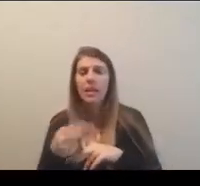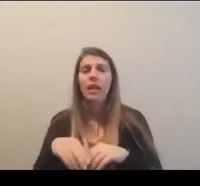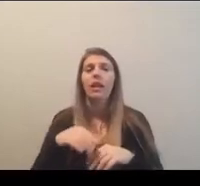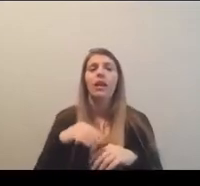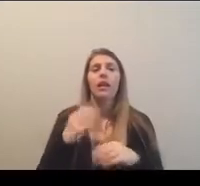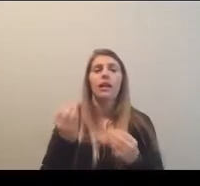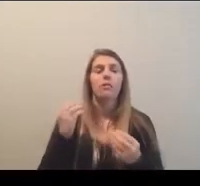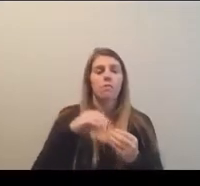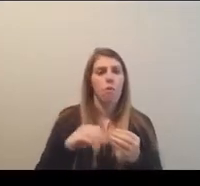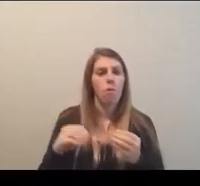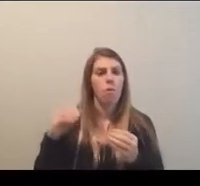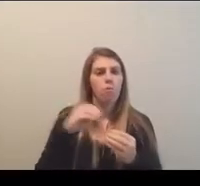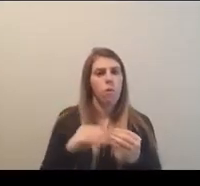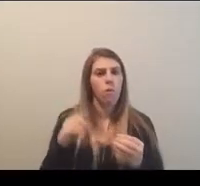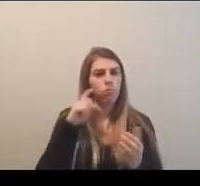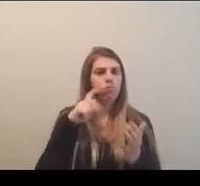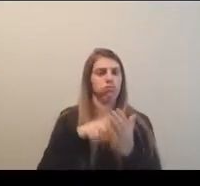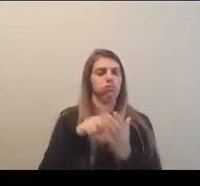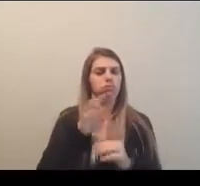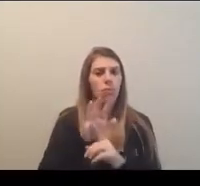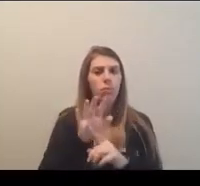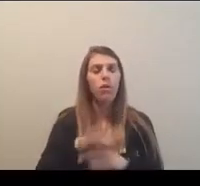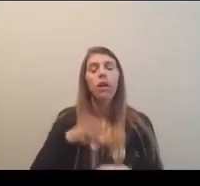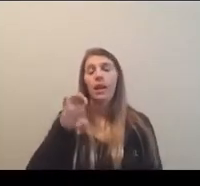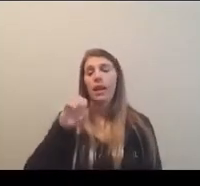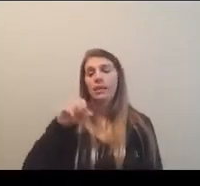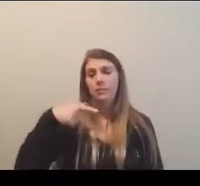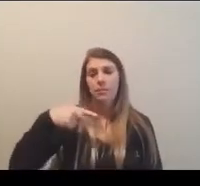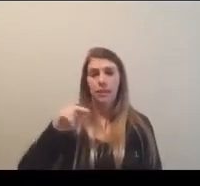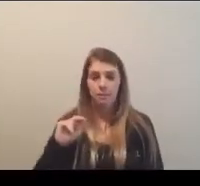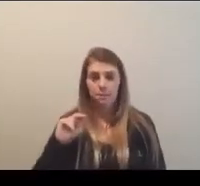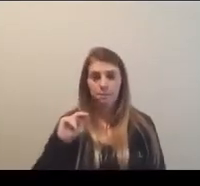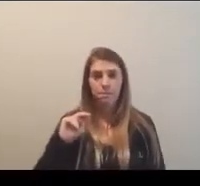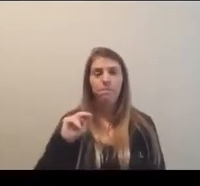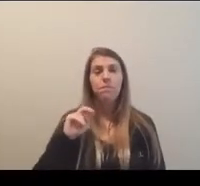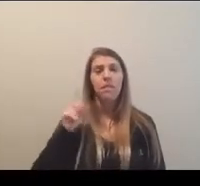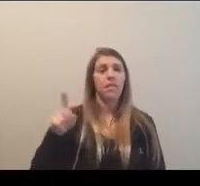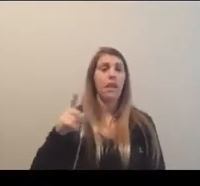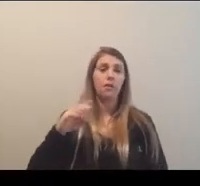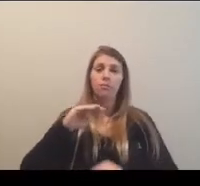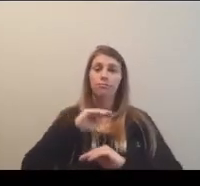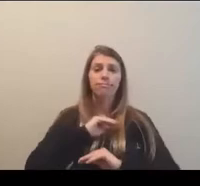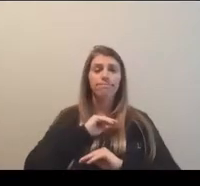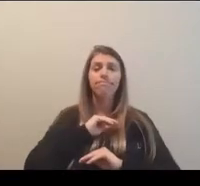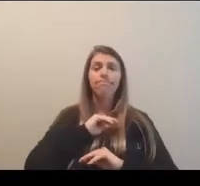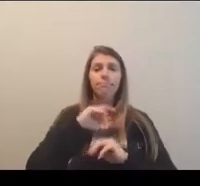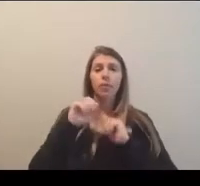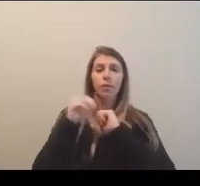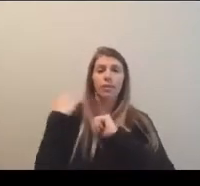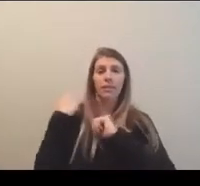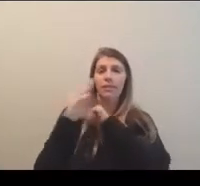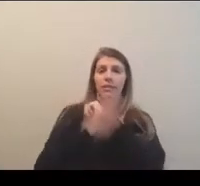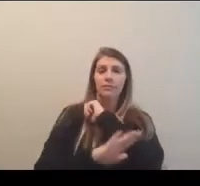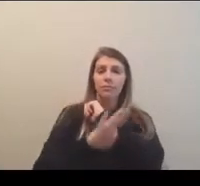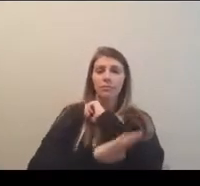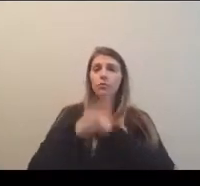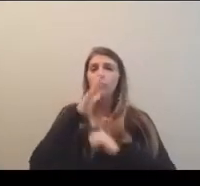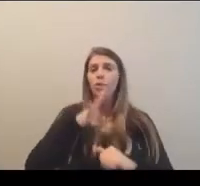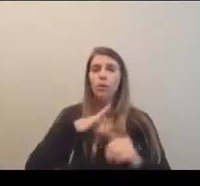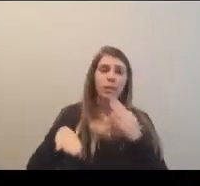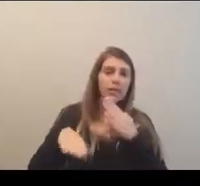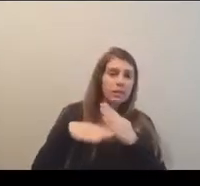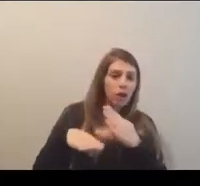popular. Uh, just recently ESPN, um, has, they, they were happy with, um, fall with, with, uh, women's soccer